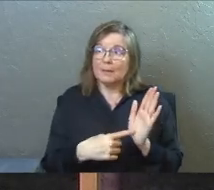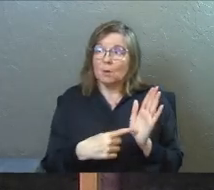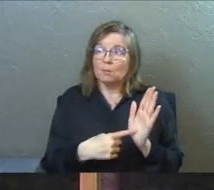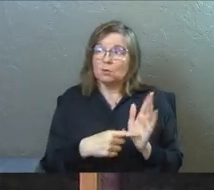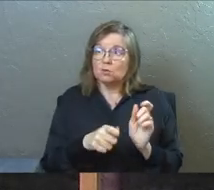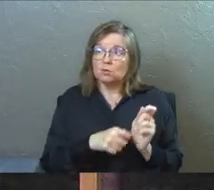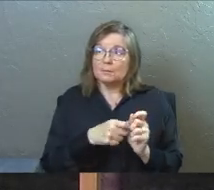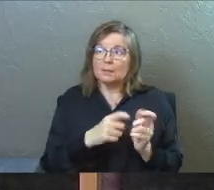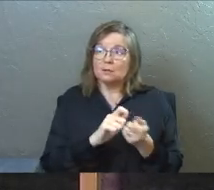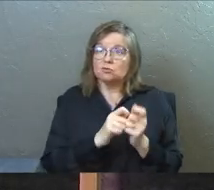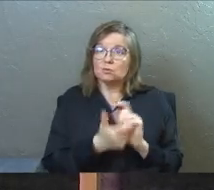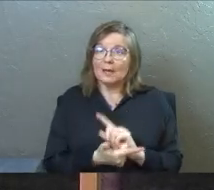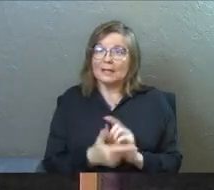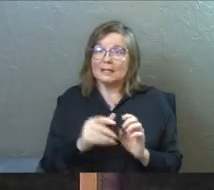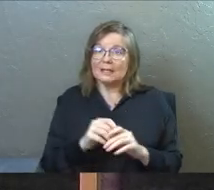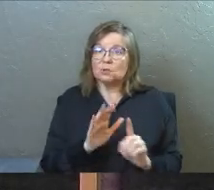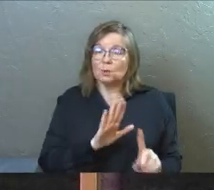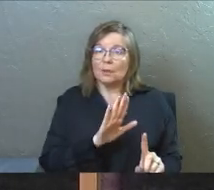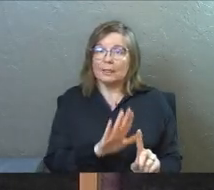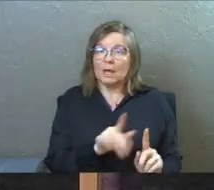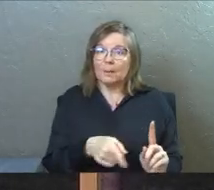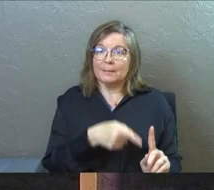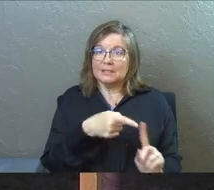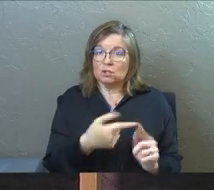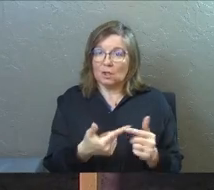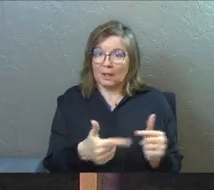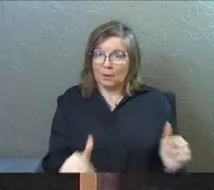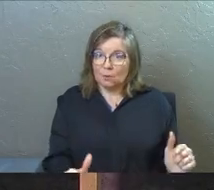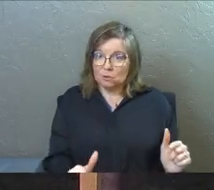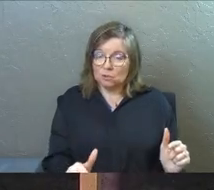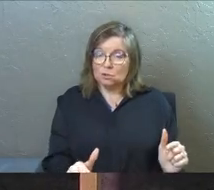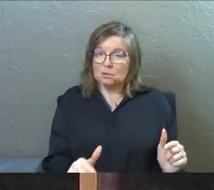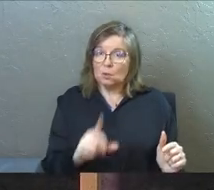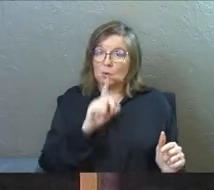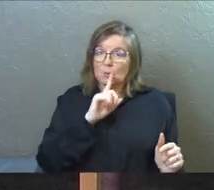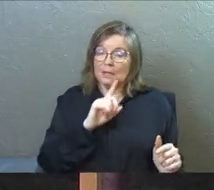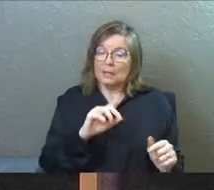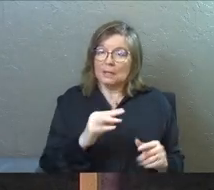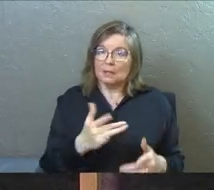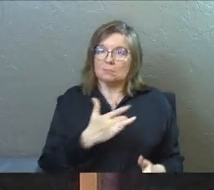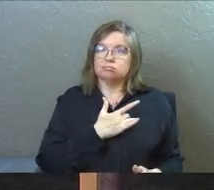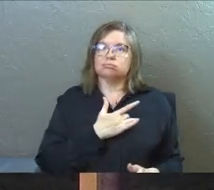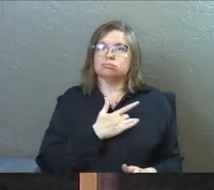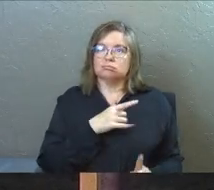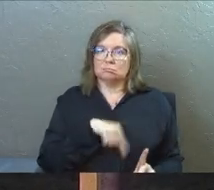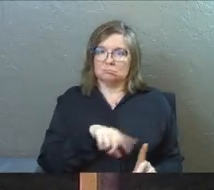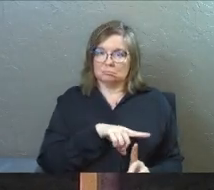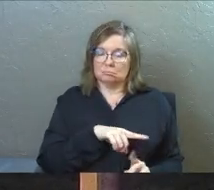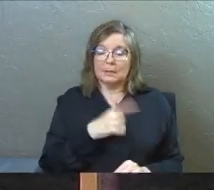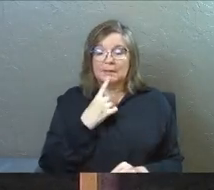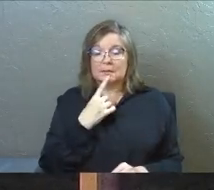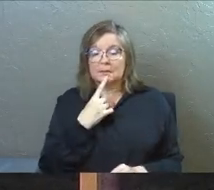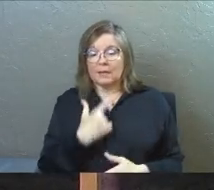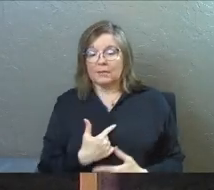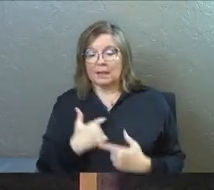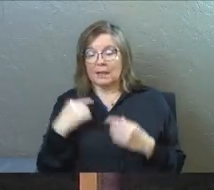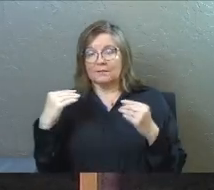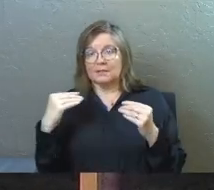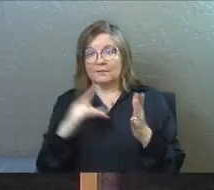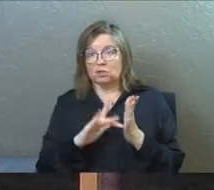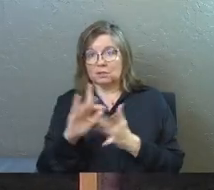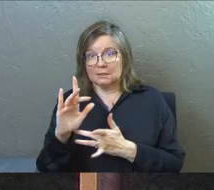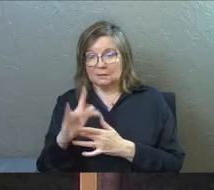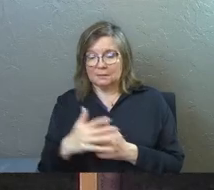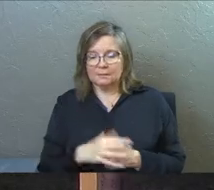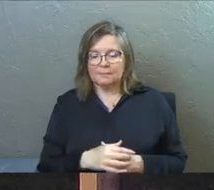pointed to the scripture that was translated into their particular language really ministered to them. They said the life and teaching